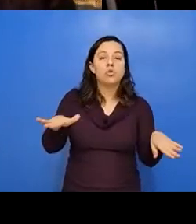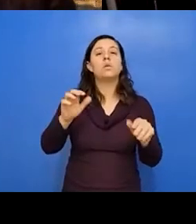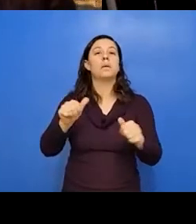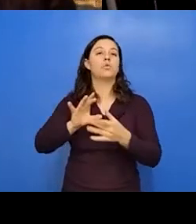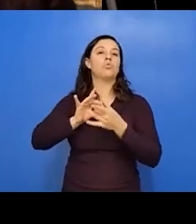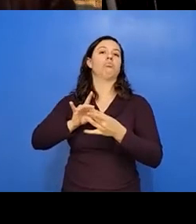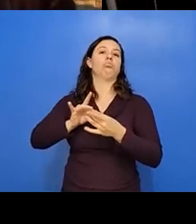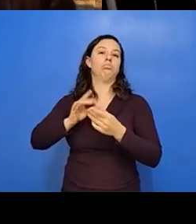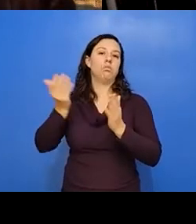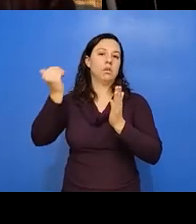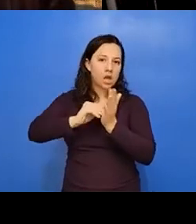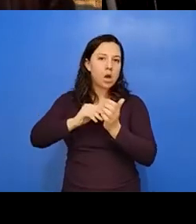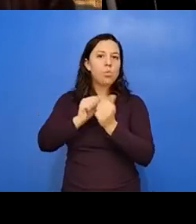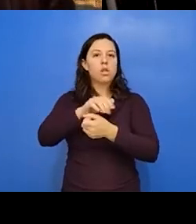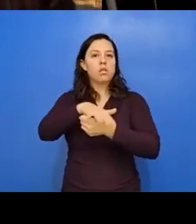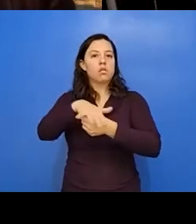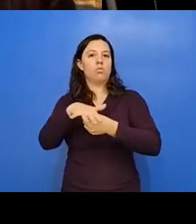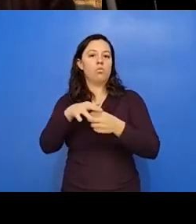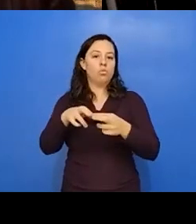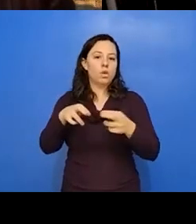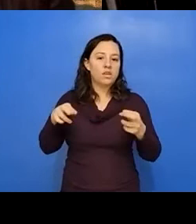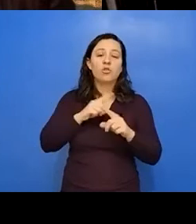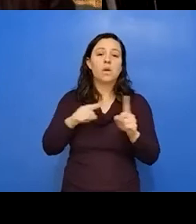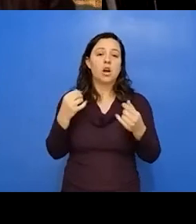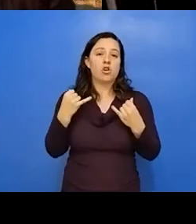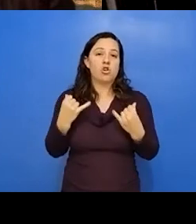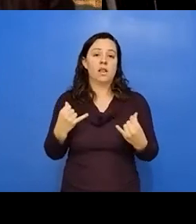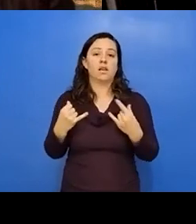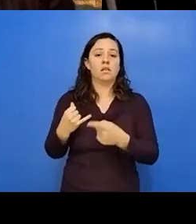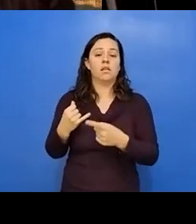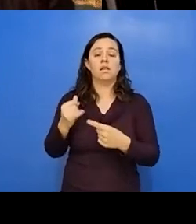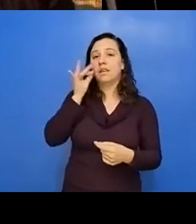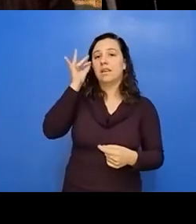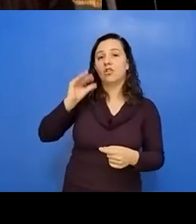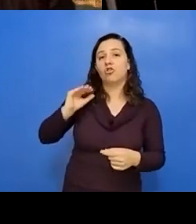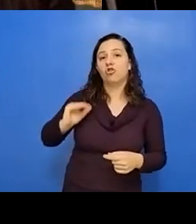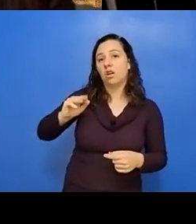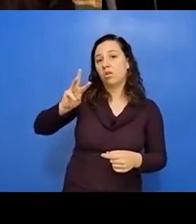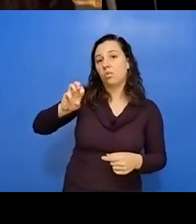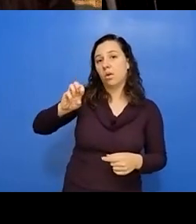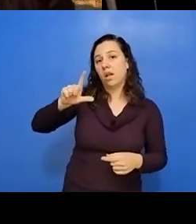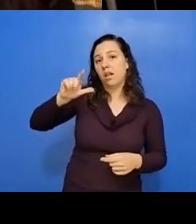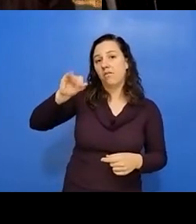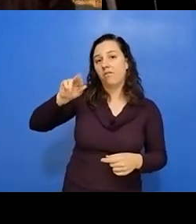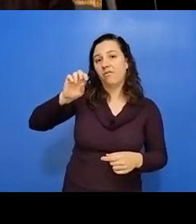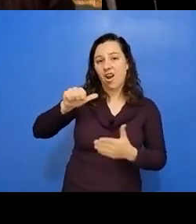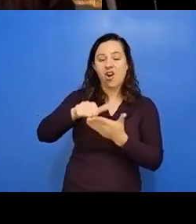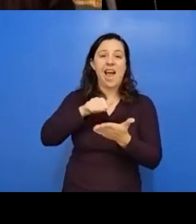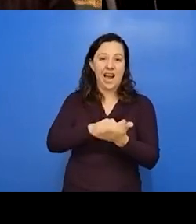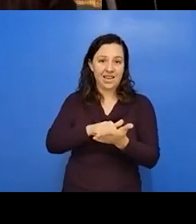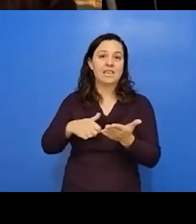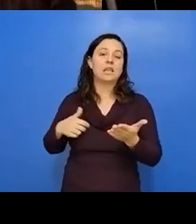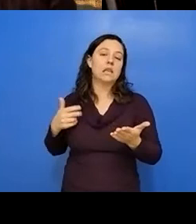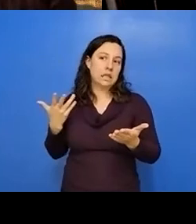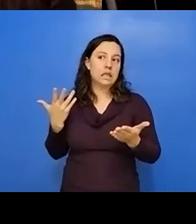their reservations, but currently, you know, the Indian Child Welfare Act is in jeopardy. It's been under legal assault